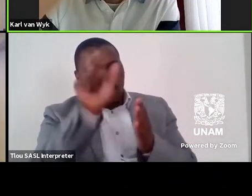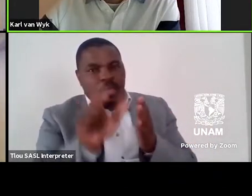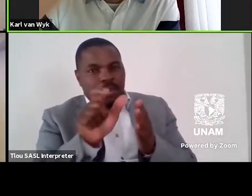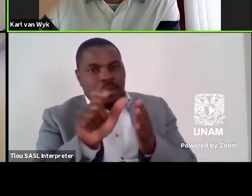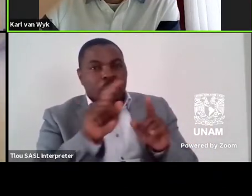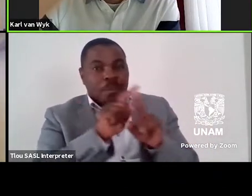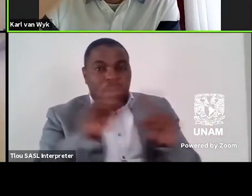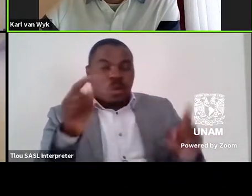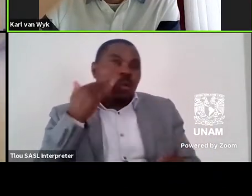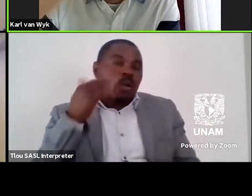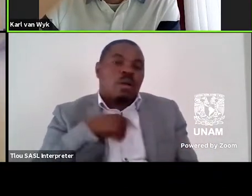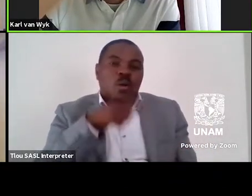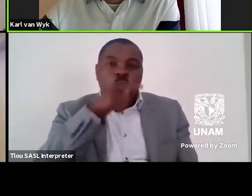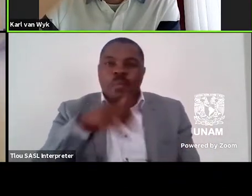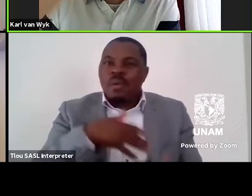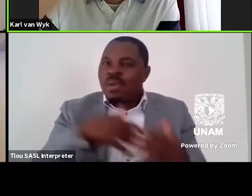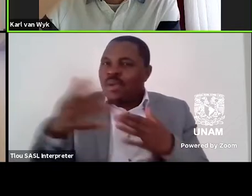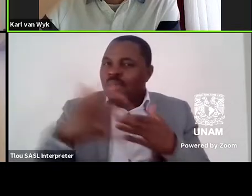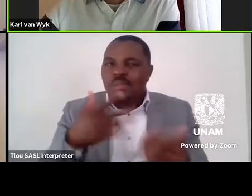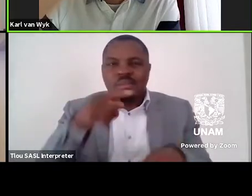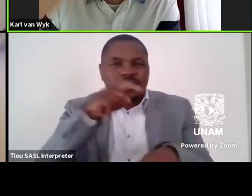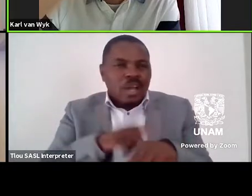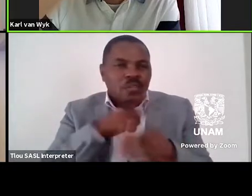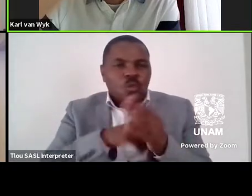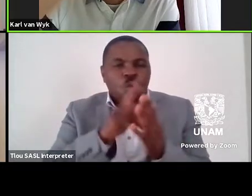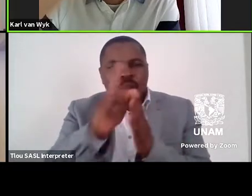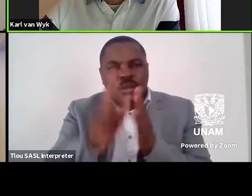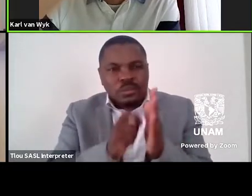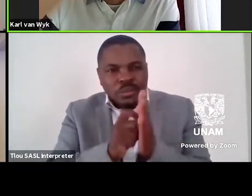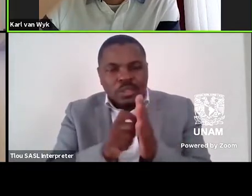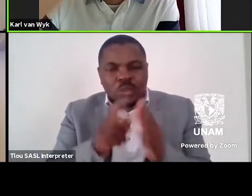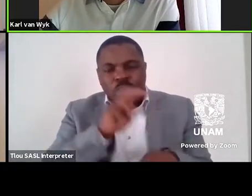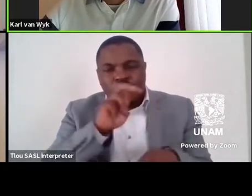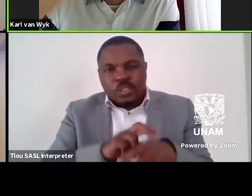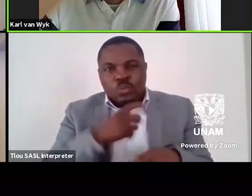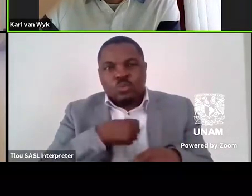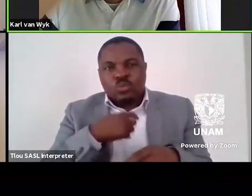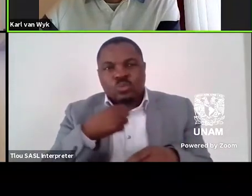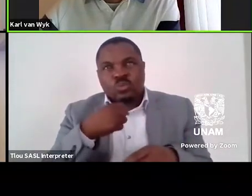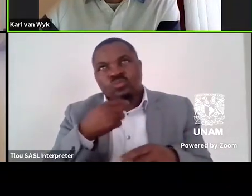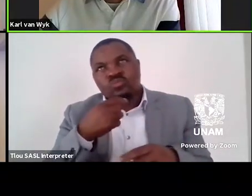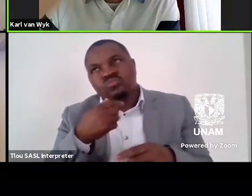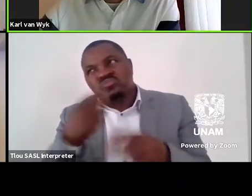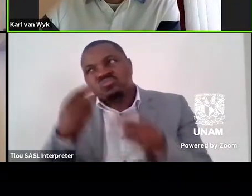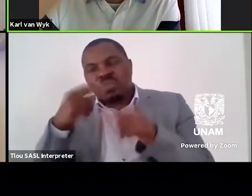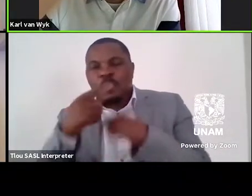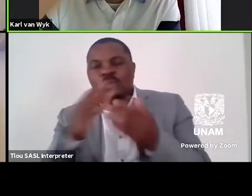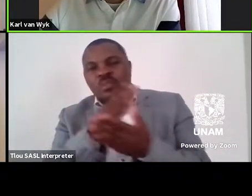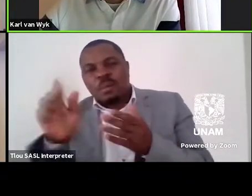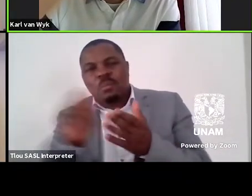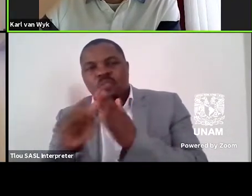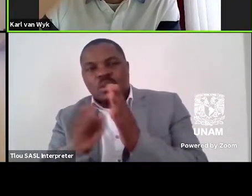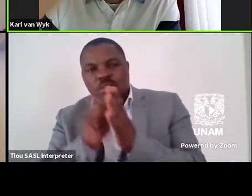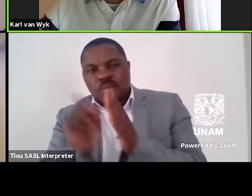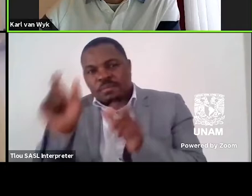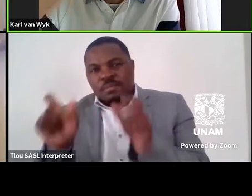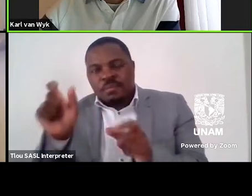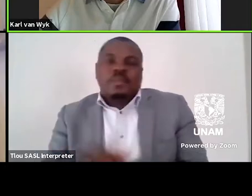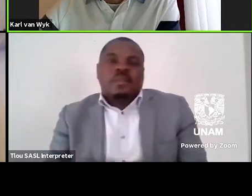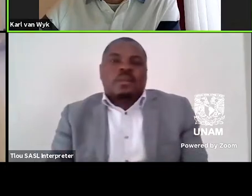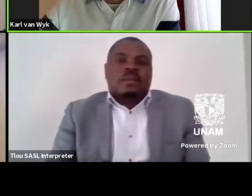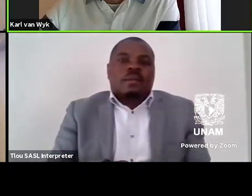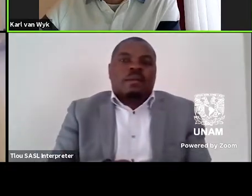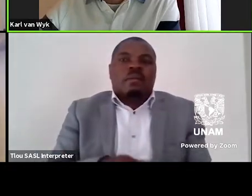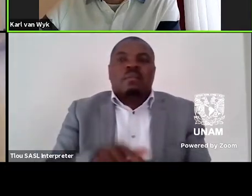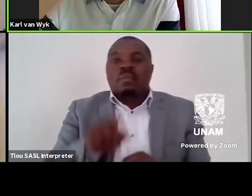on any literary era, one is forced always to speak only of some writers. That these some writers are of the contemporary